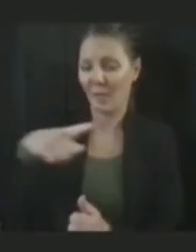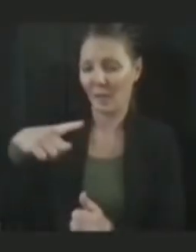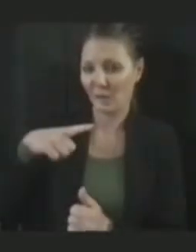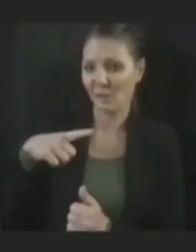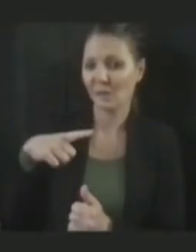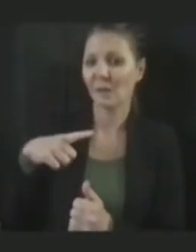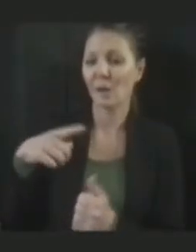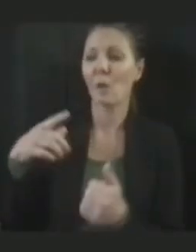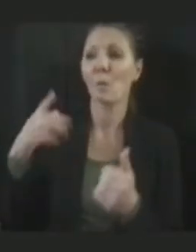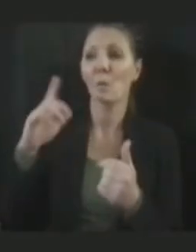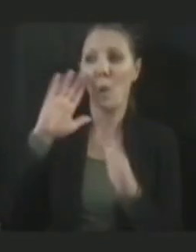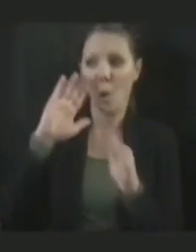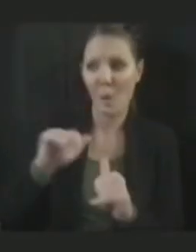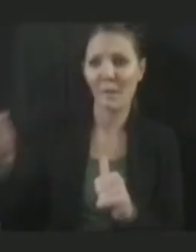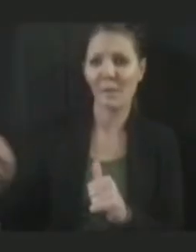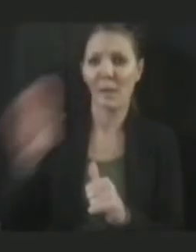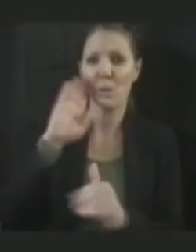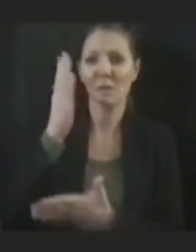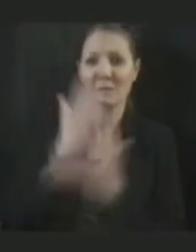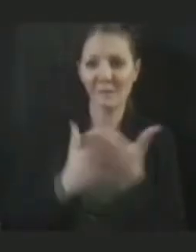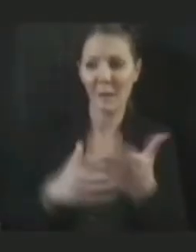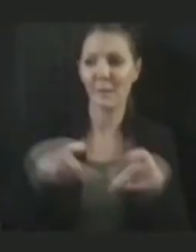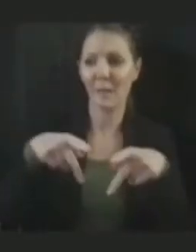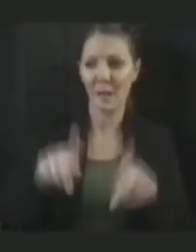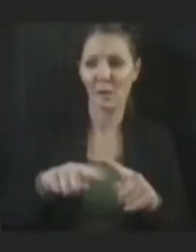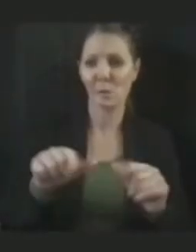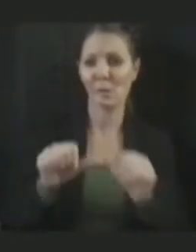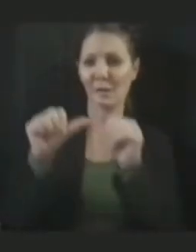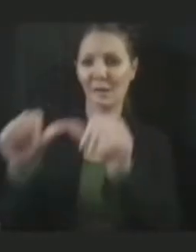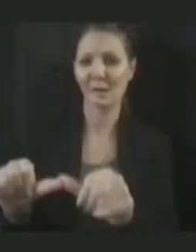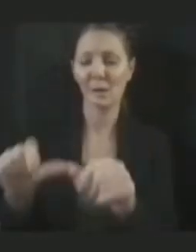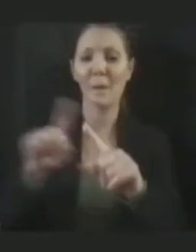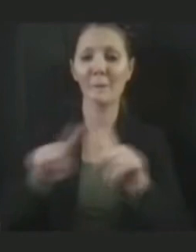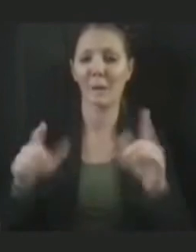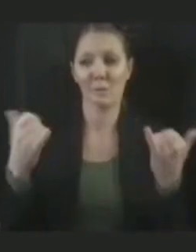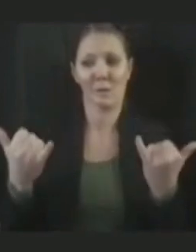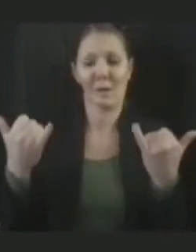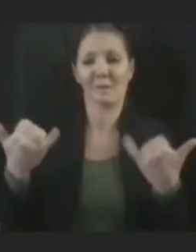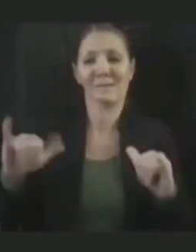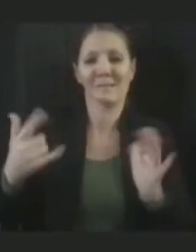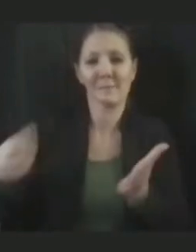to continue. But that's in discussion.